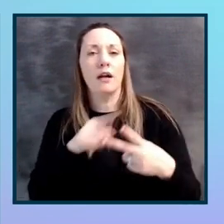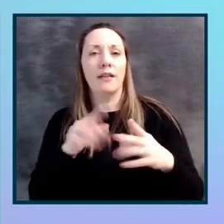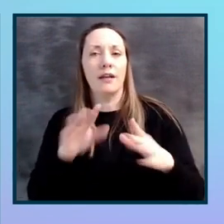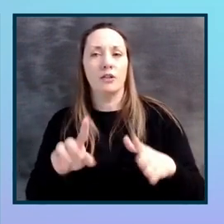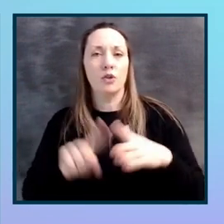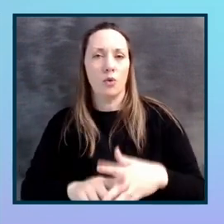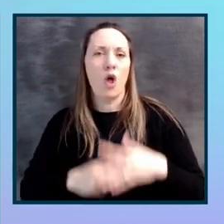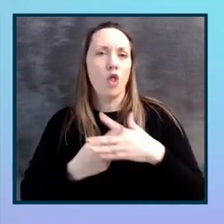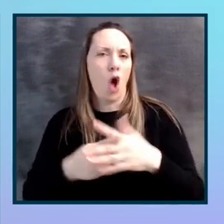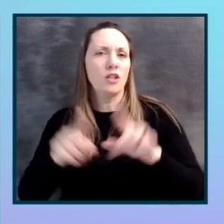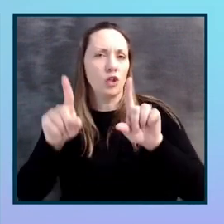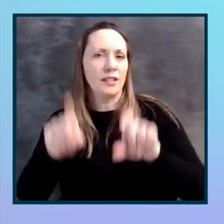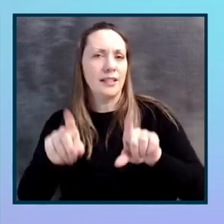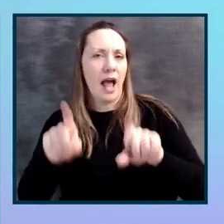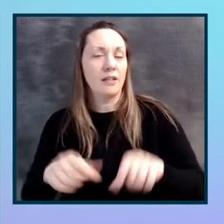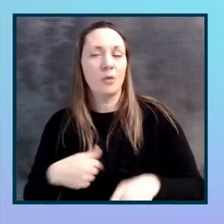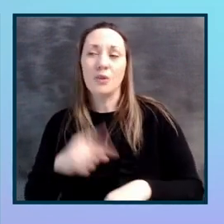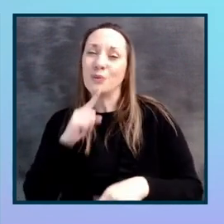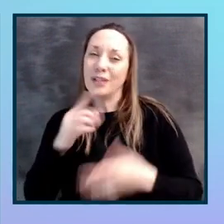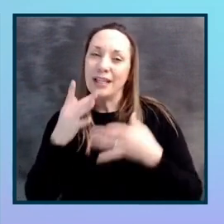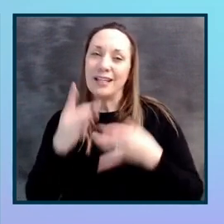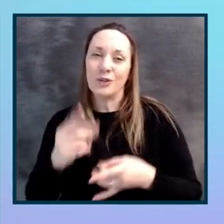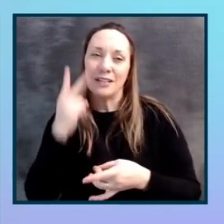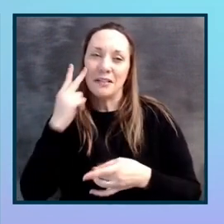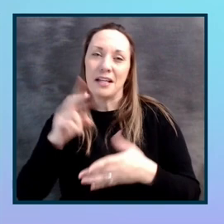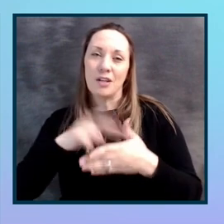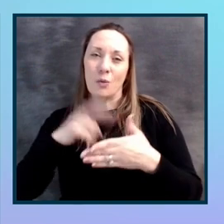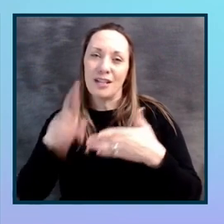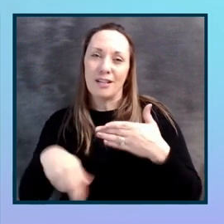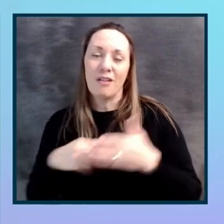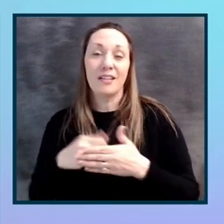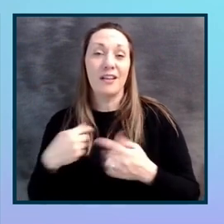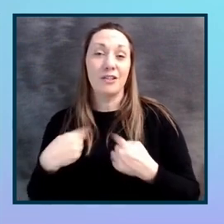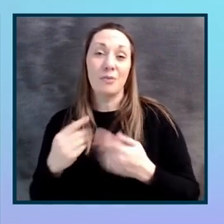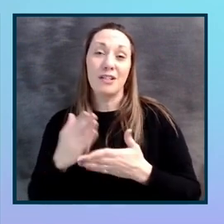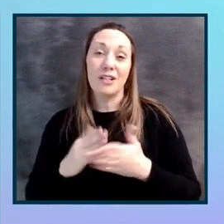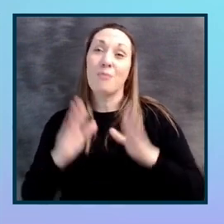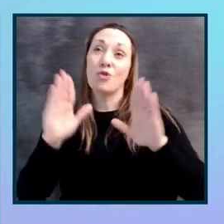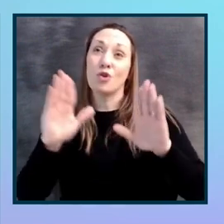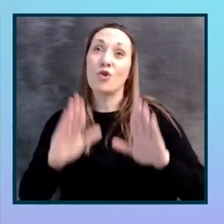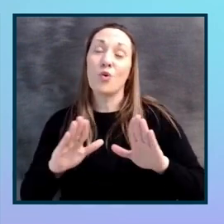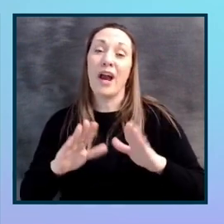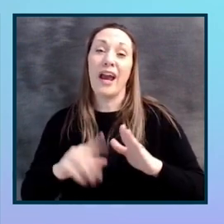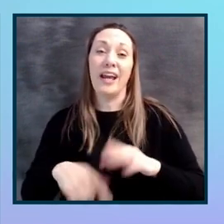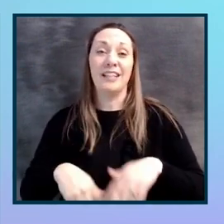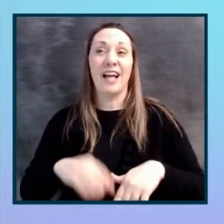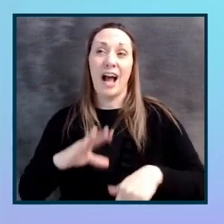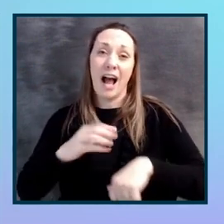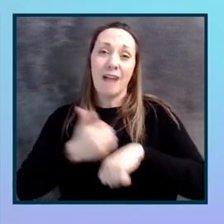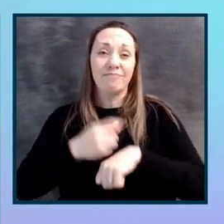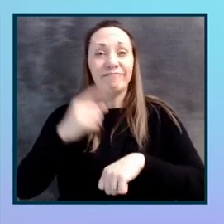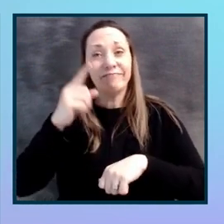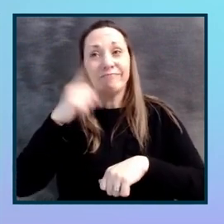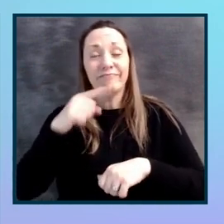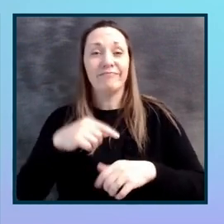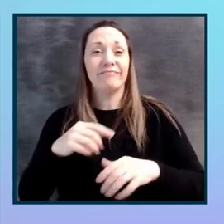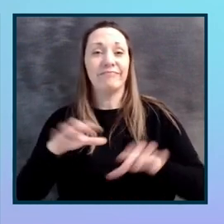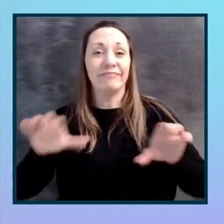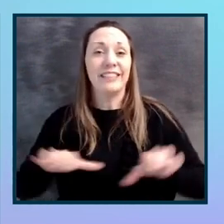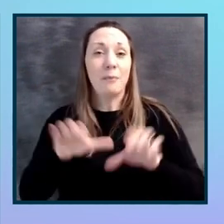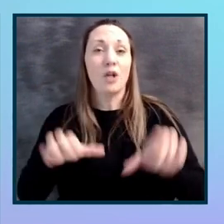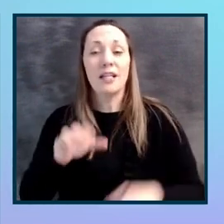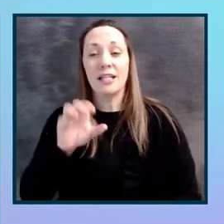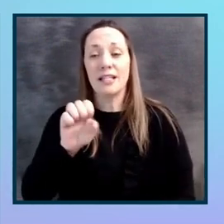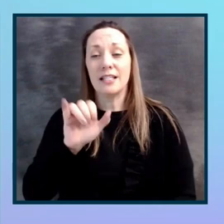a test. So it was really interesting to see the results. And there's some really great simulators out there as well that you can add to your browsers to be able to